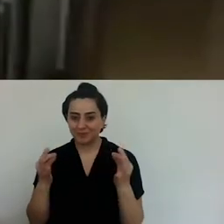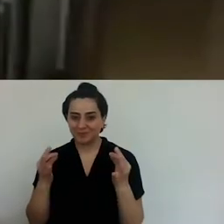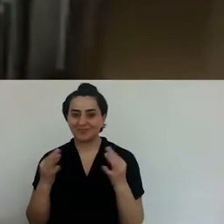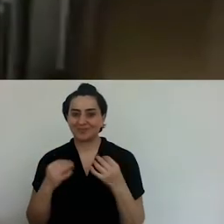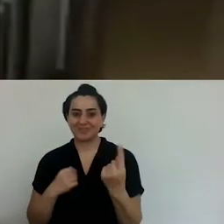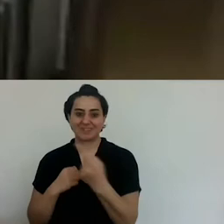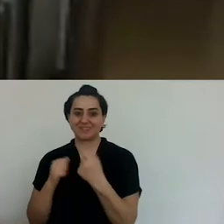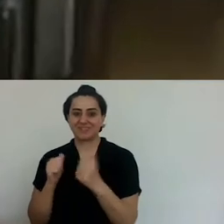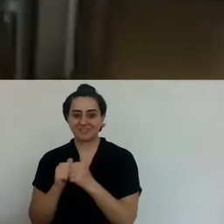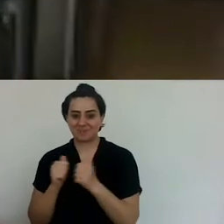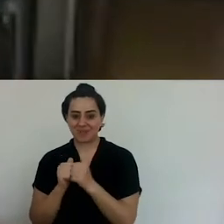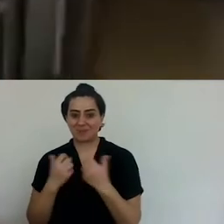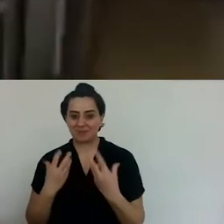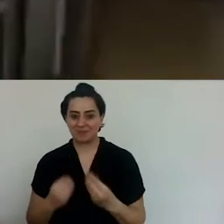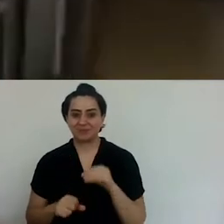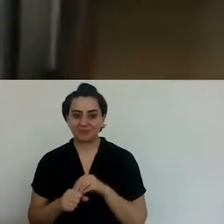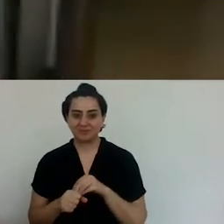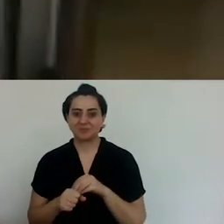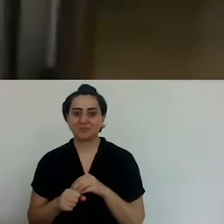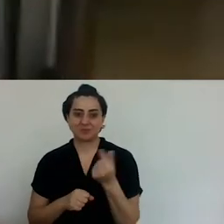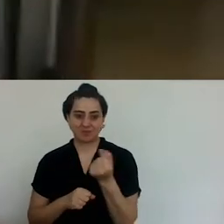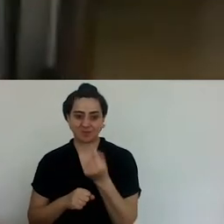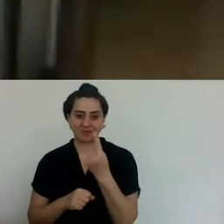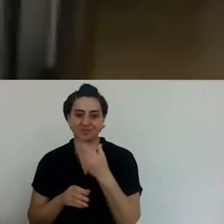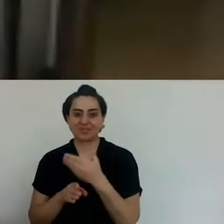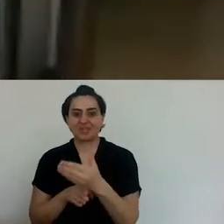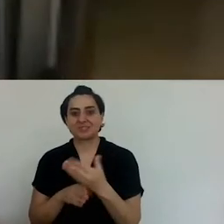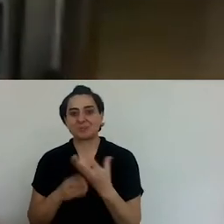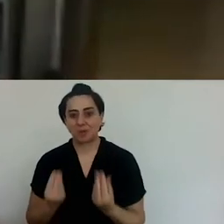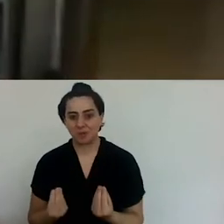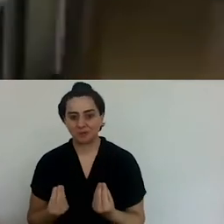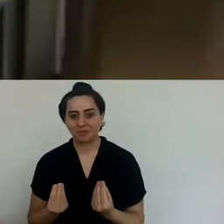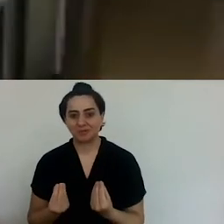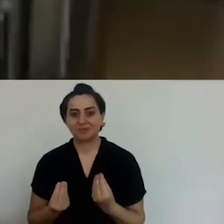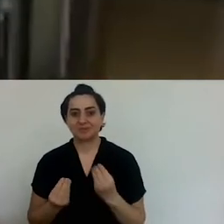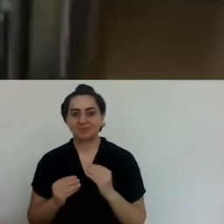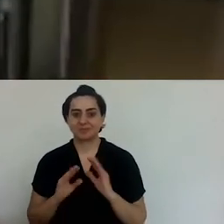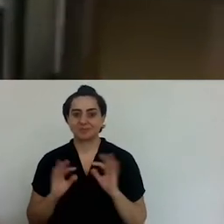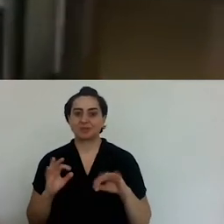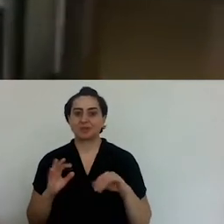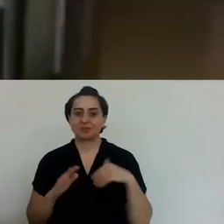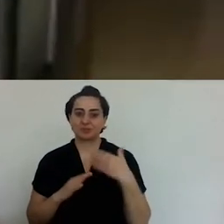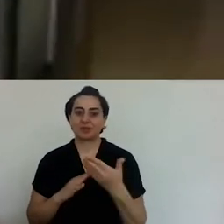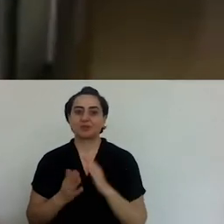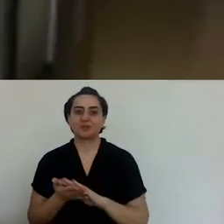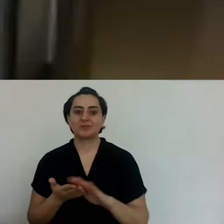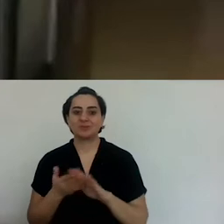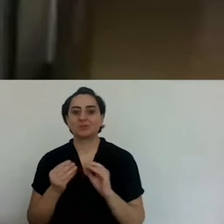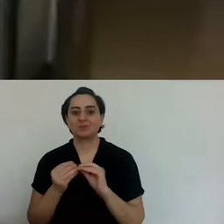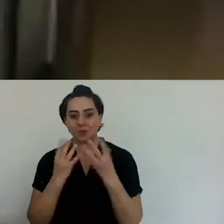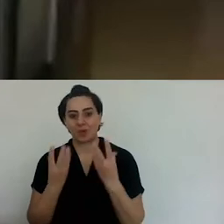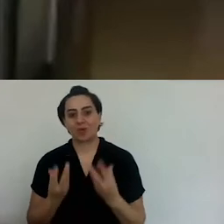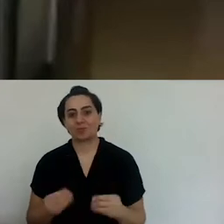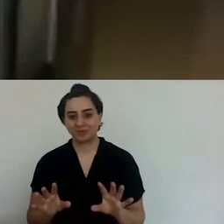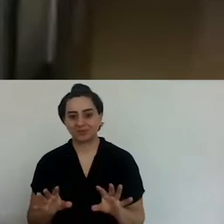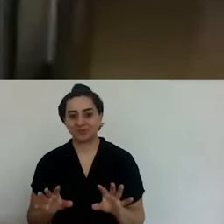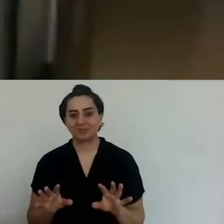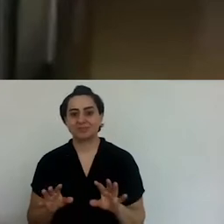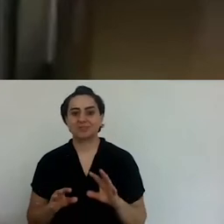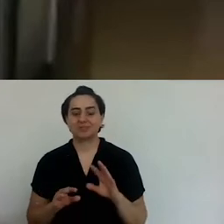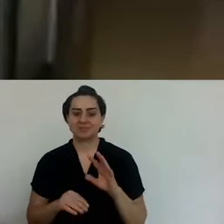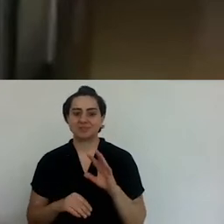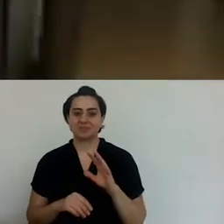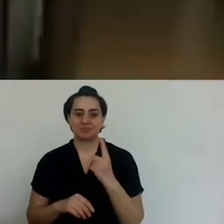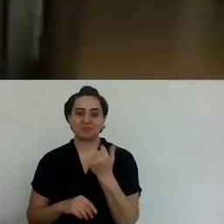Thank you. I am also very happy to be with you here. There was a slight delay, but I hope